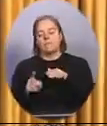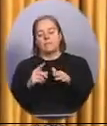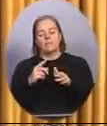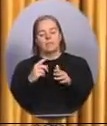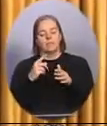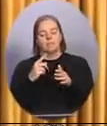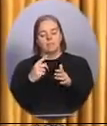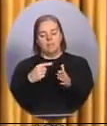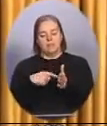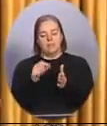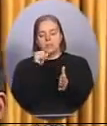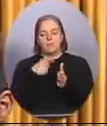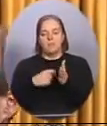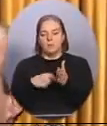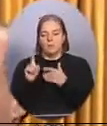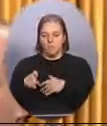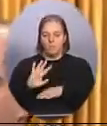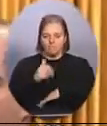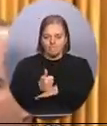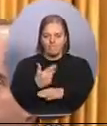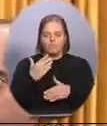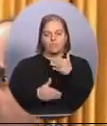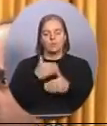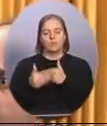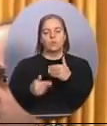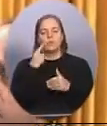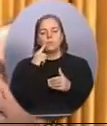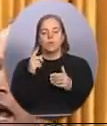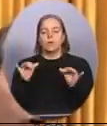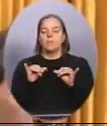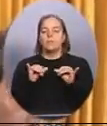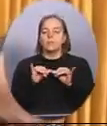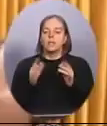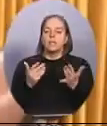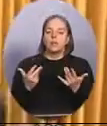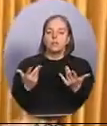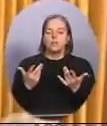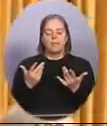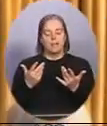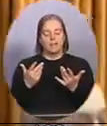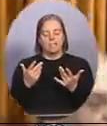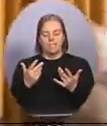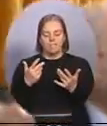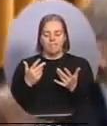économies et mettre en place un procédé pour mesurer exactement combien l'évasion fiscale nous coûte?